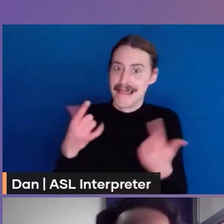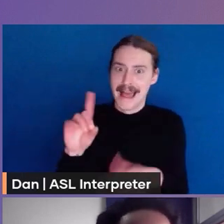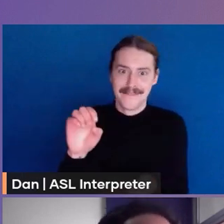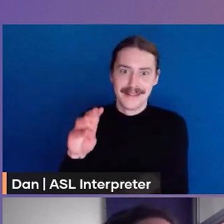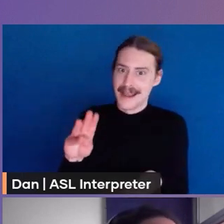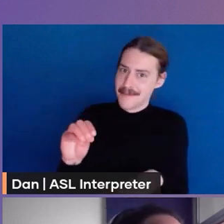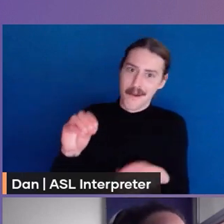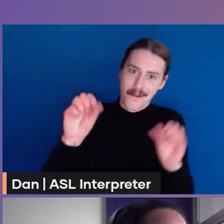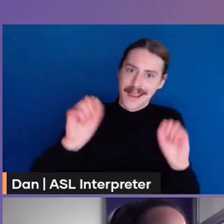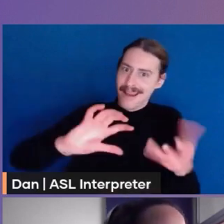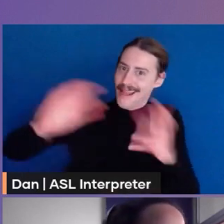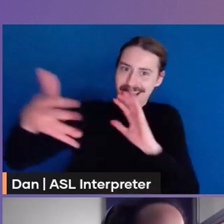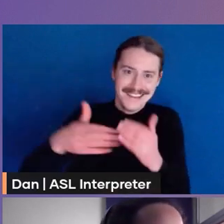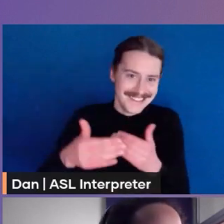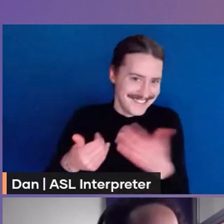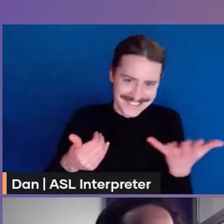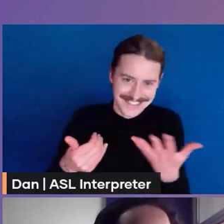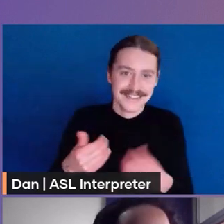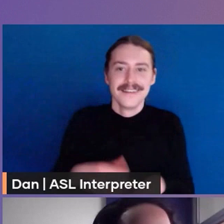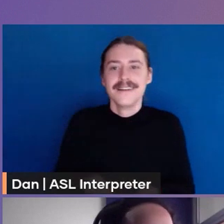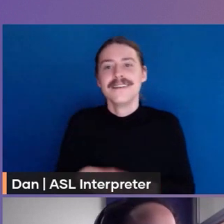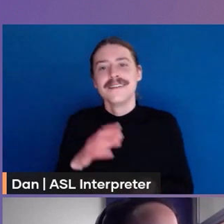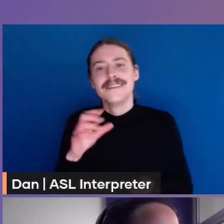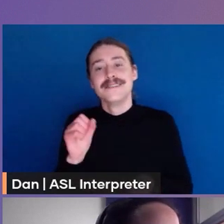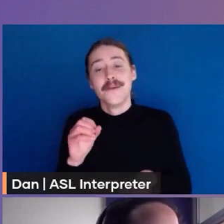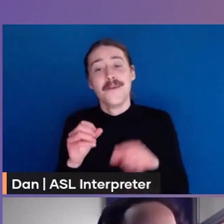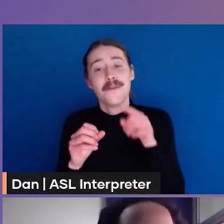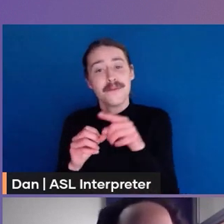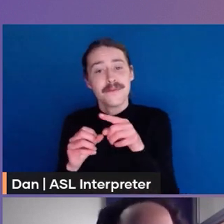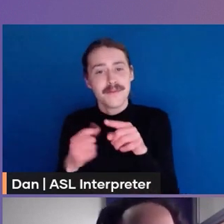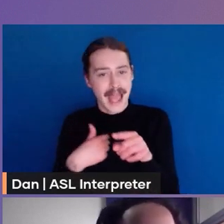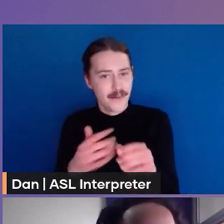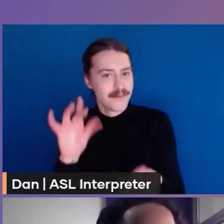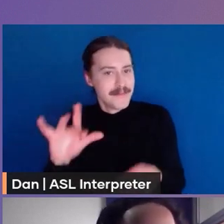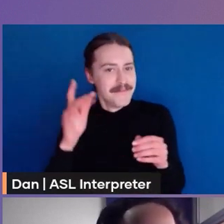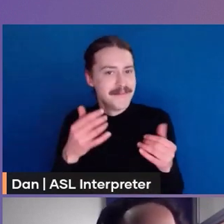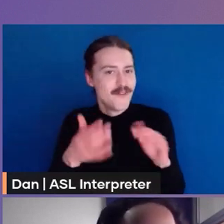press play here and enjoy